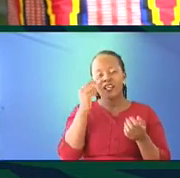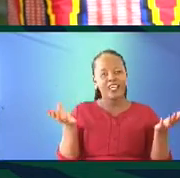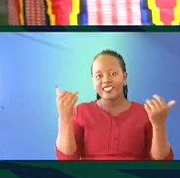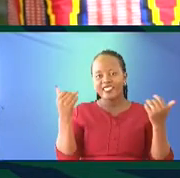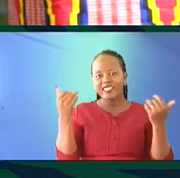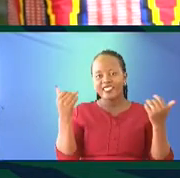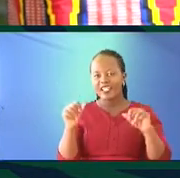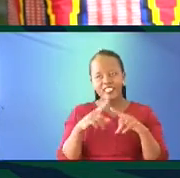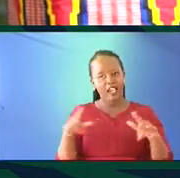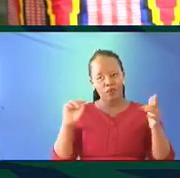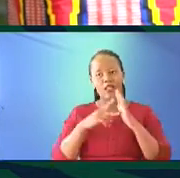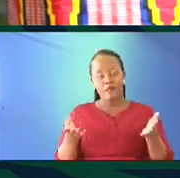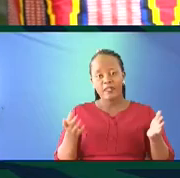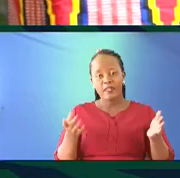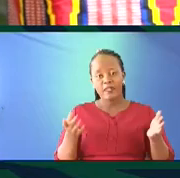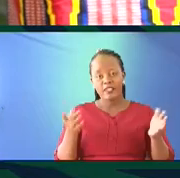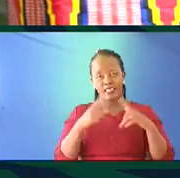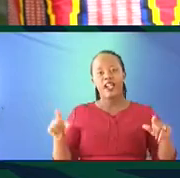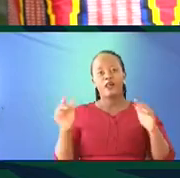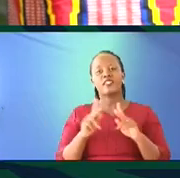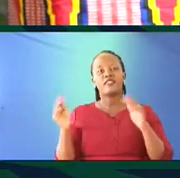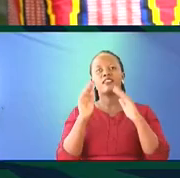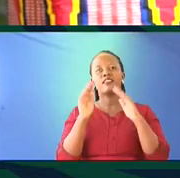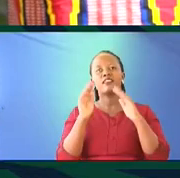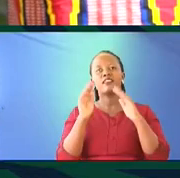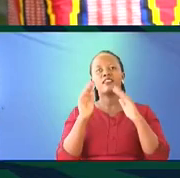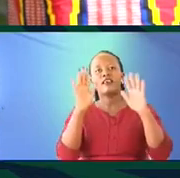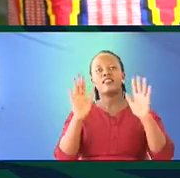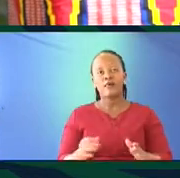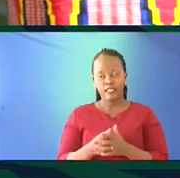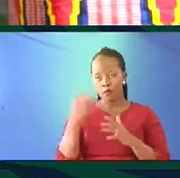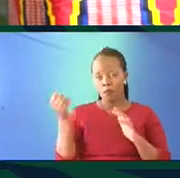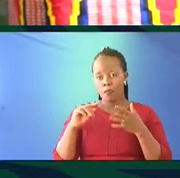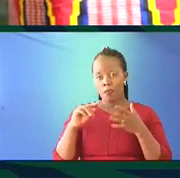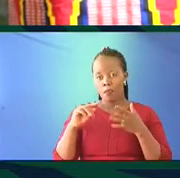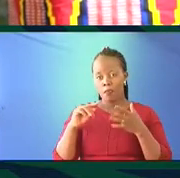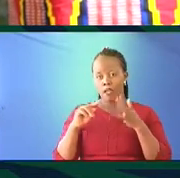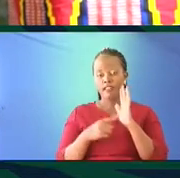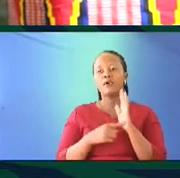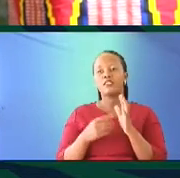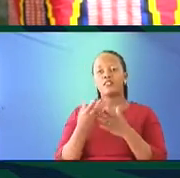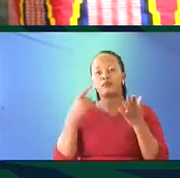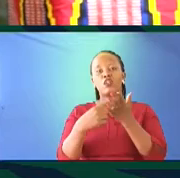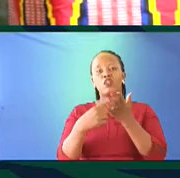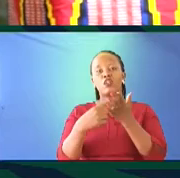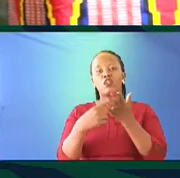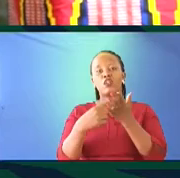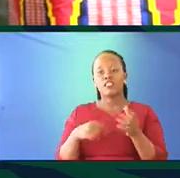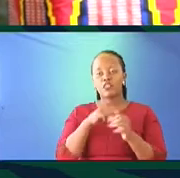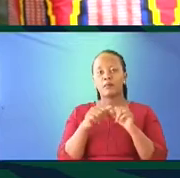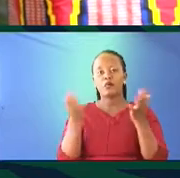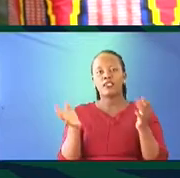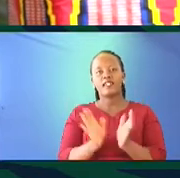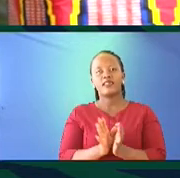Verbal language. So, language is equally important. The other point that ties in very well with the previous discussions is about